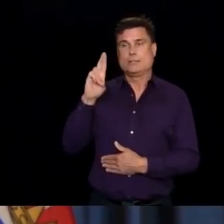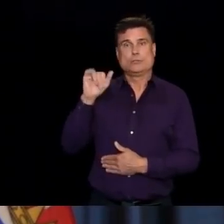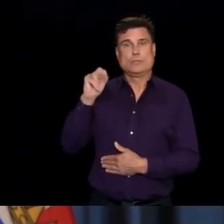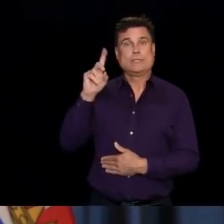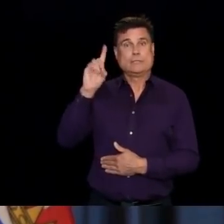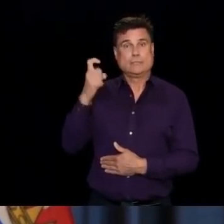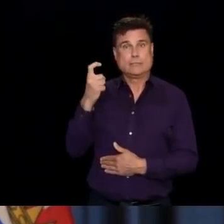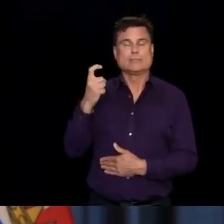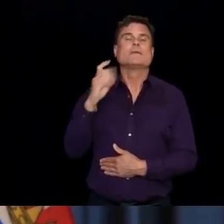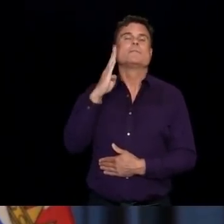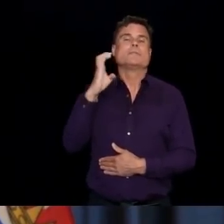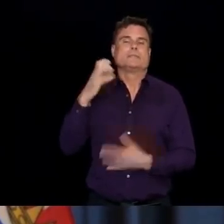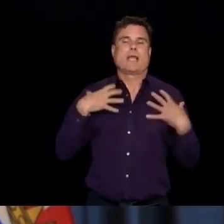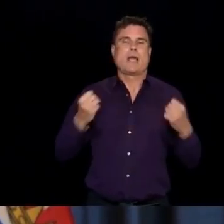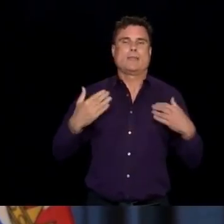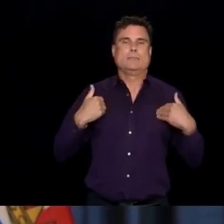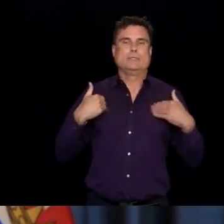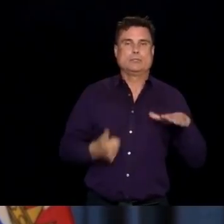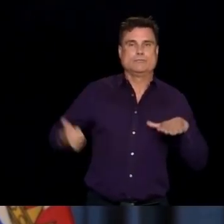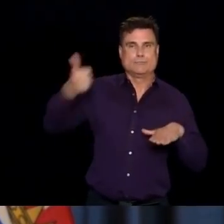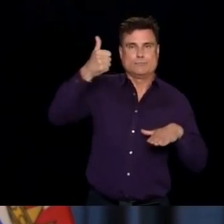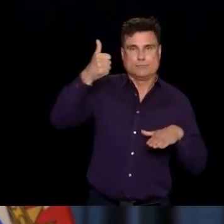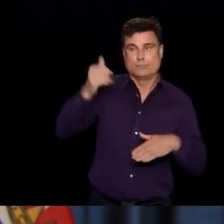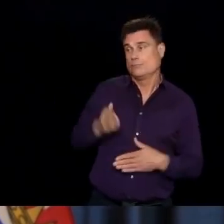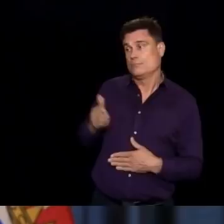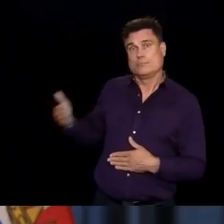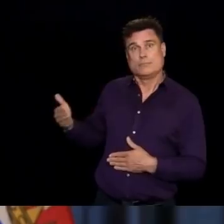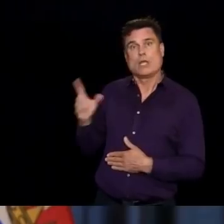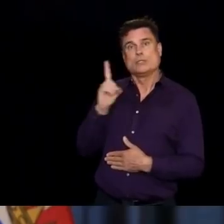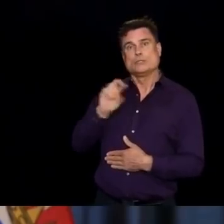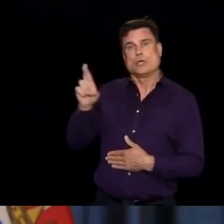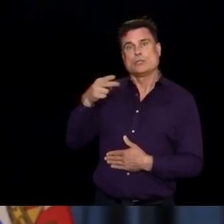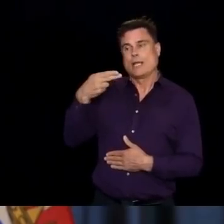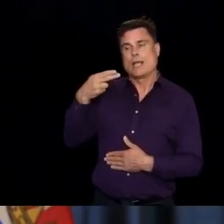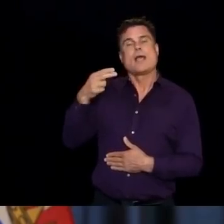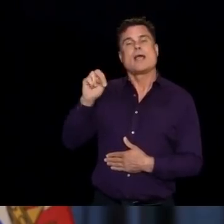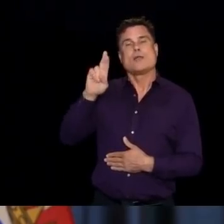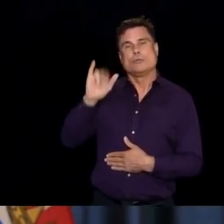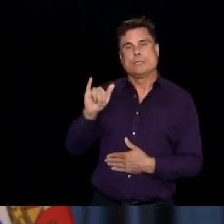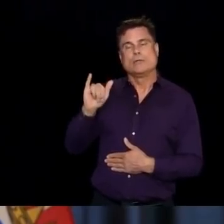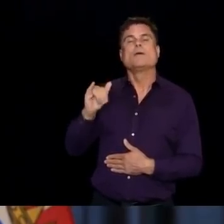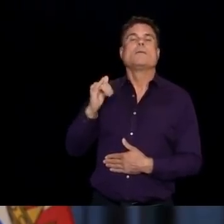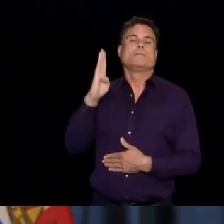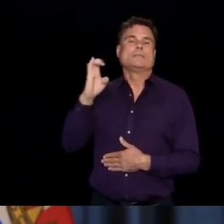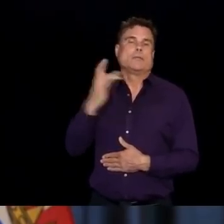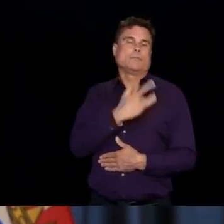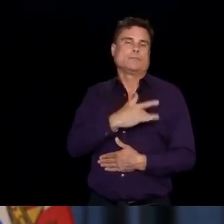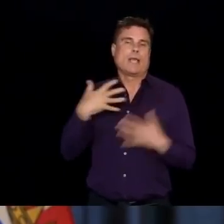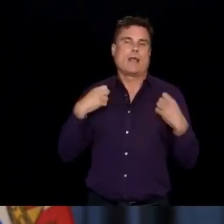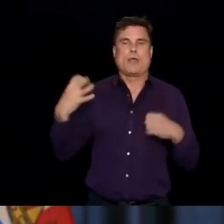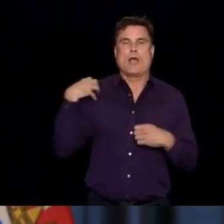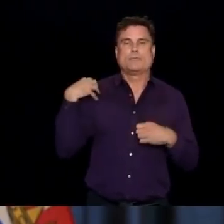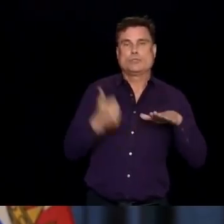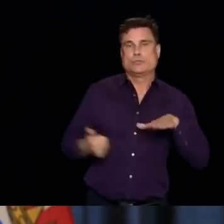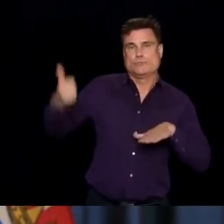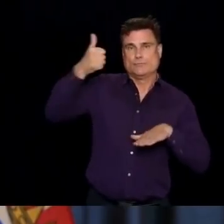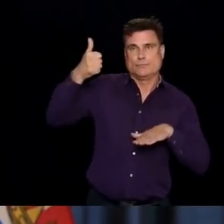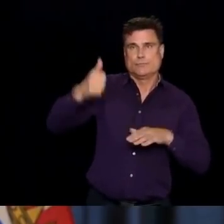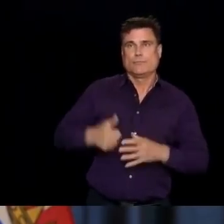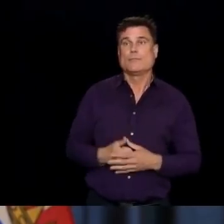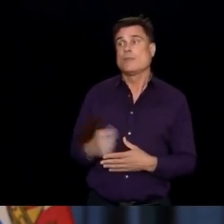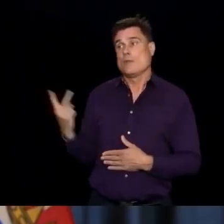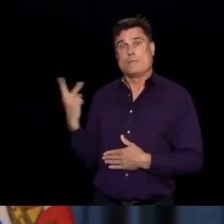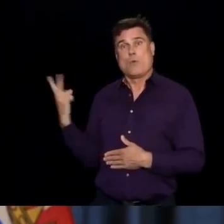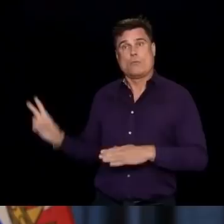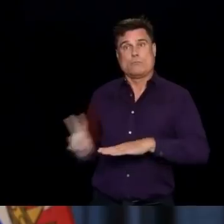Good afternoon. My name is Adrian Dix. BC's Minister of Health. To my right is Dr. Bonnie Henry, BC's Provincial Health Officer. This is our